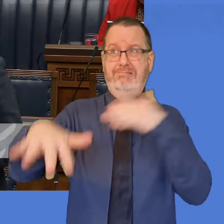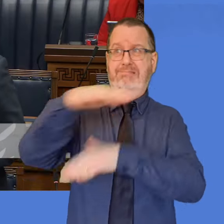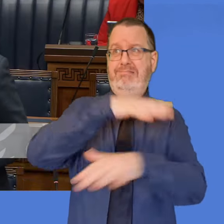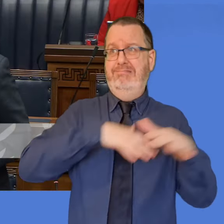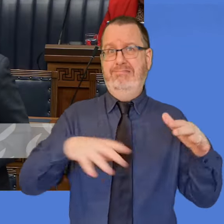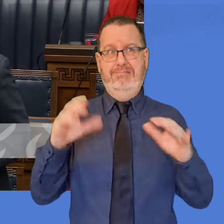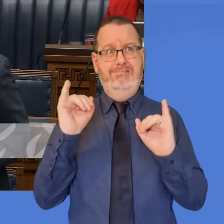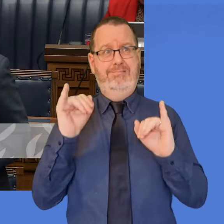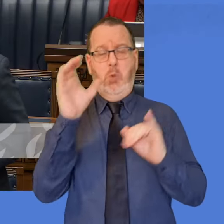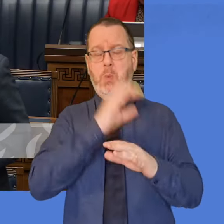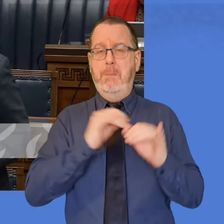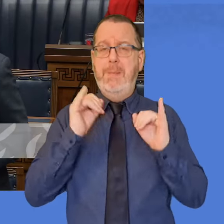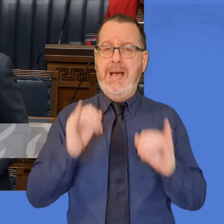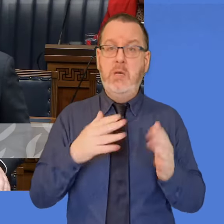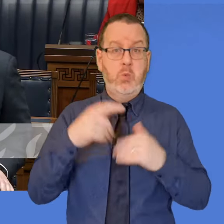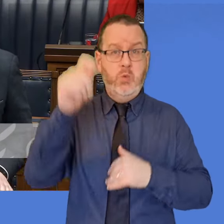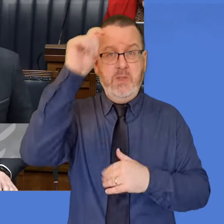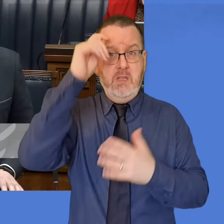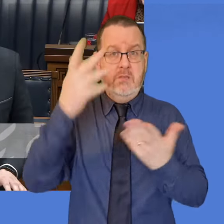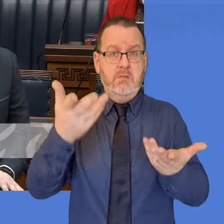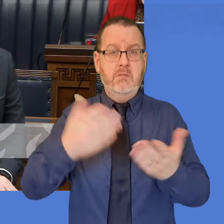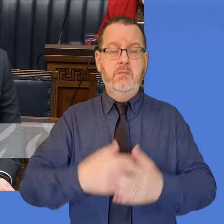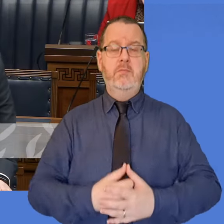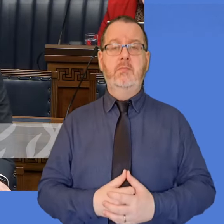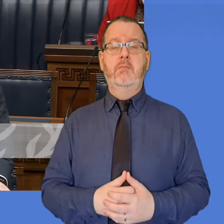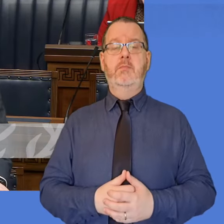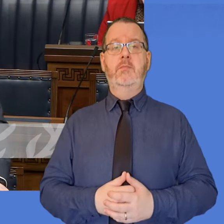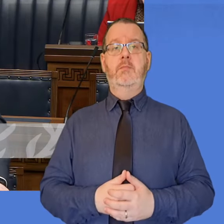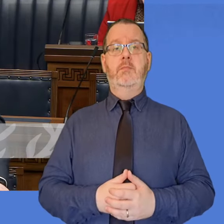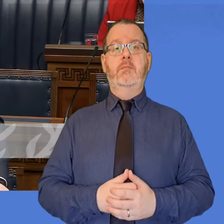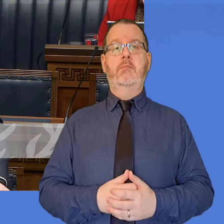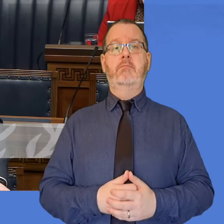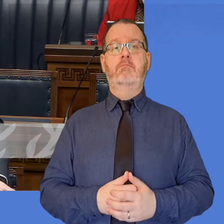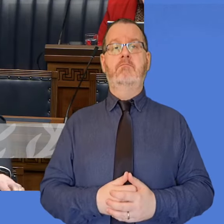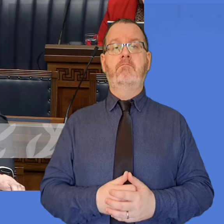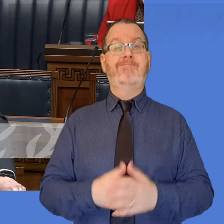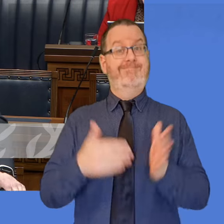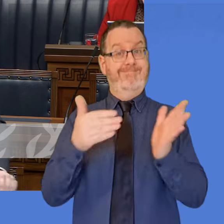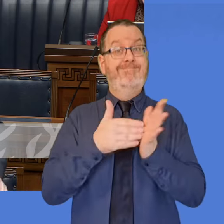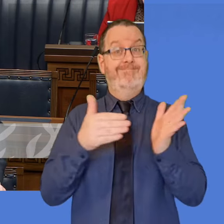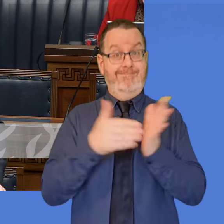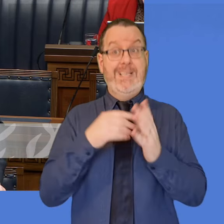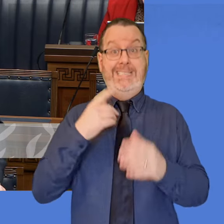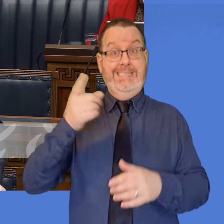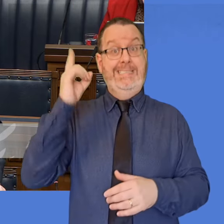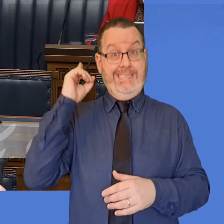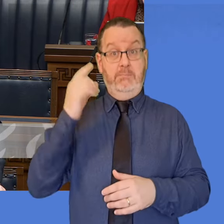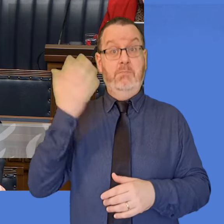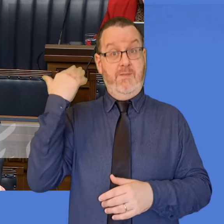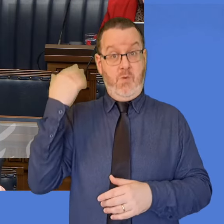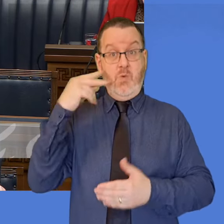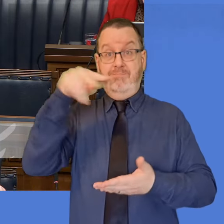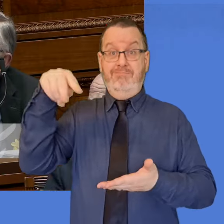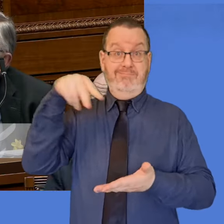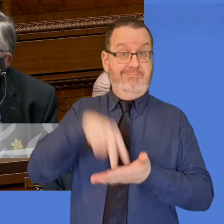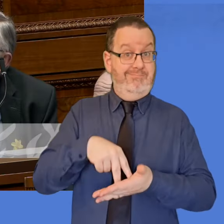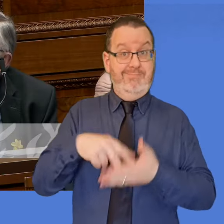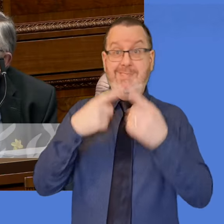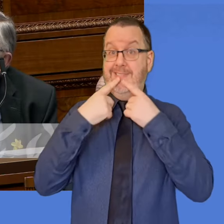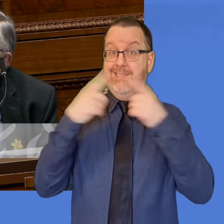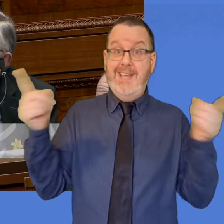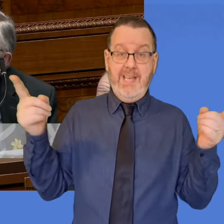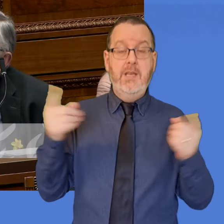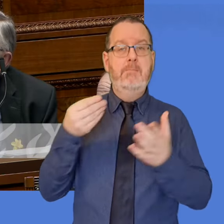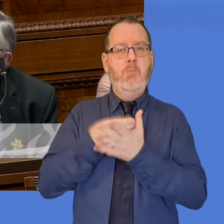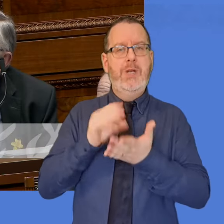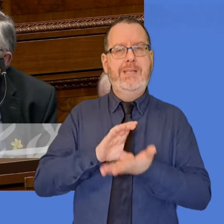on record saying that the funds that were set aside for the sub-regional football stadia was not sufficient.